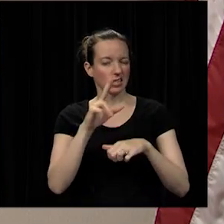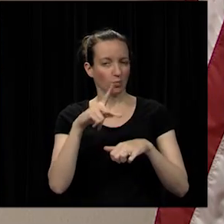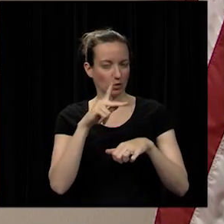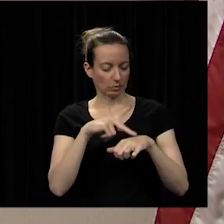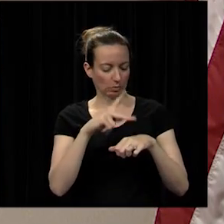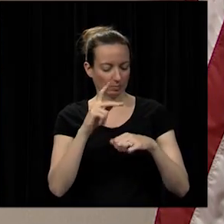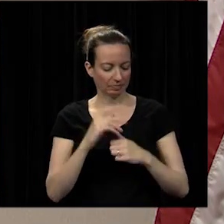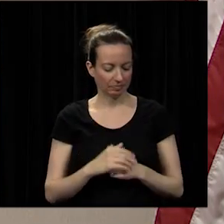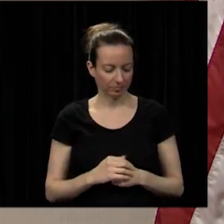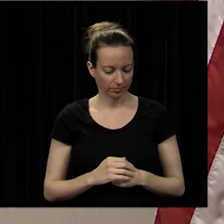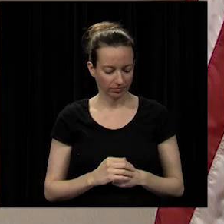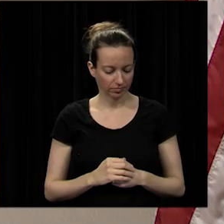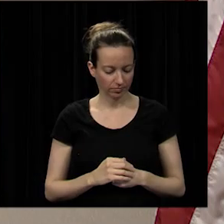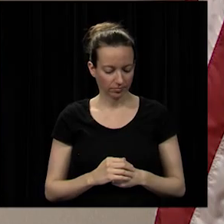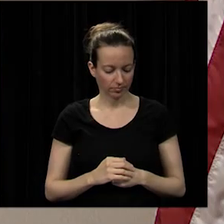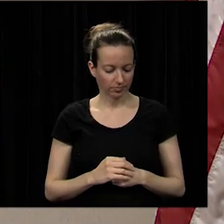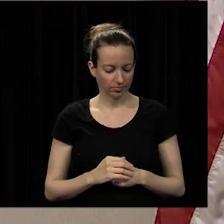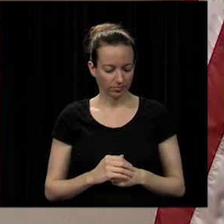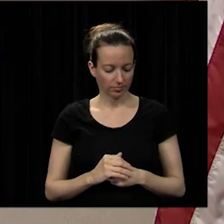brekheisen